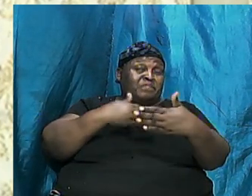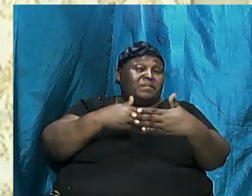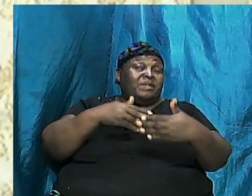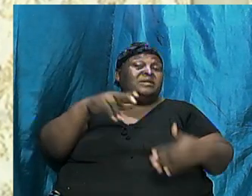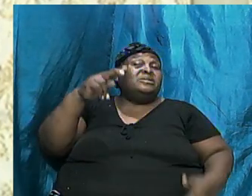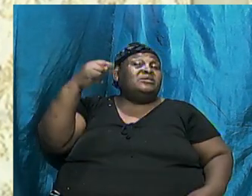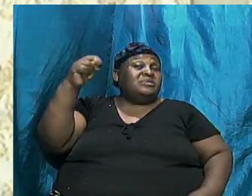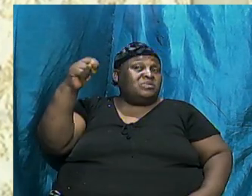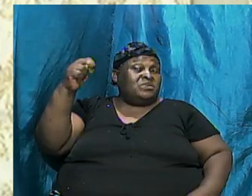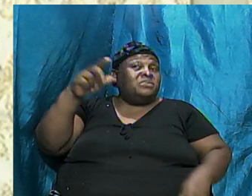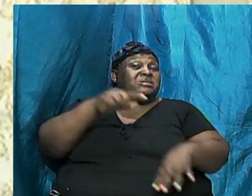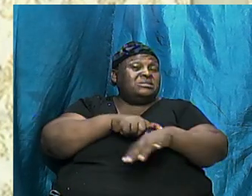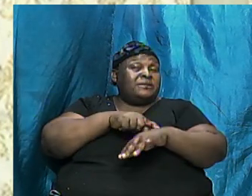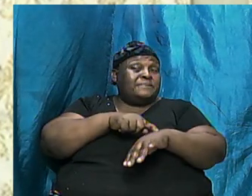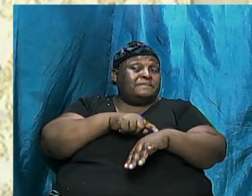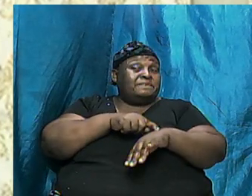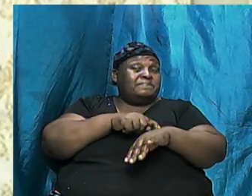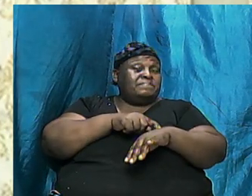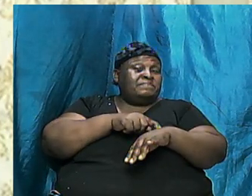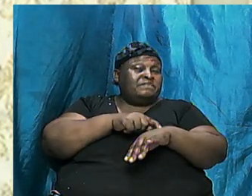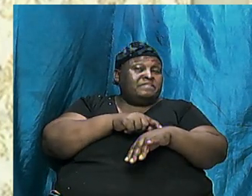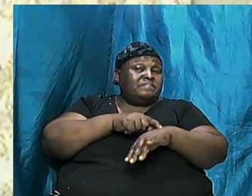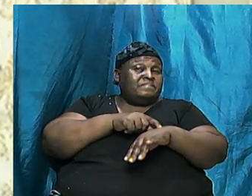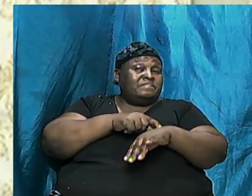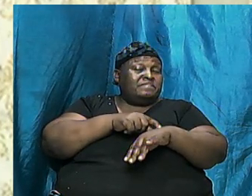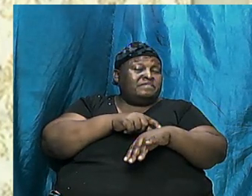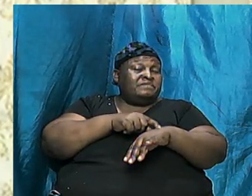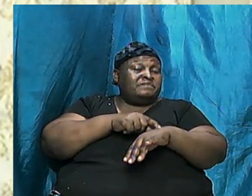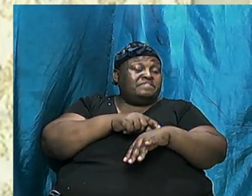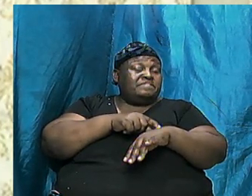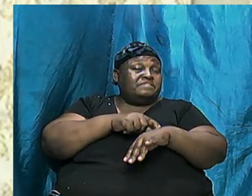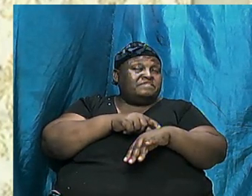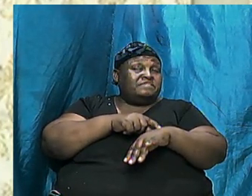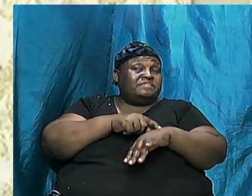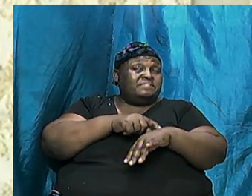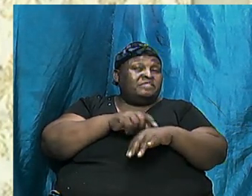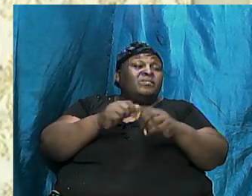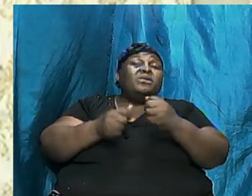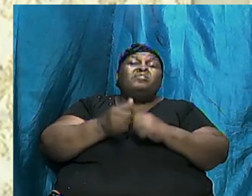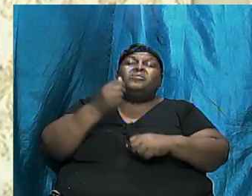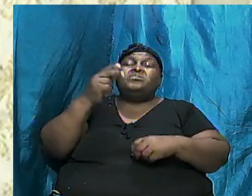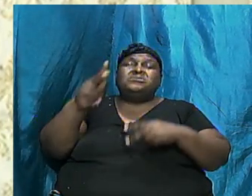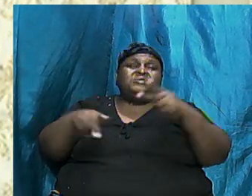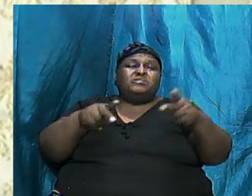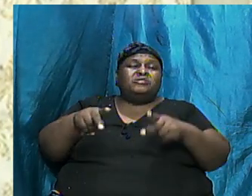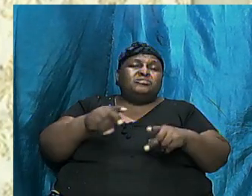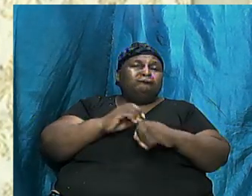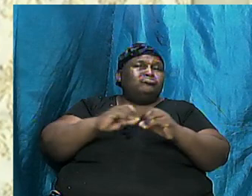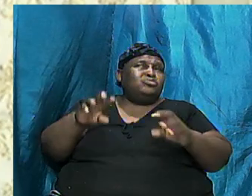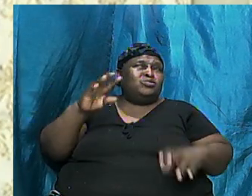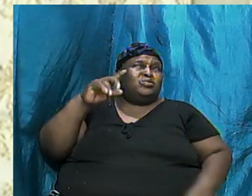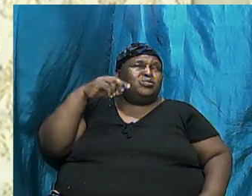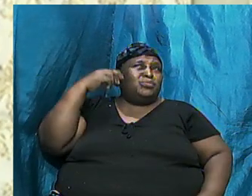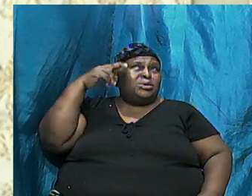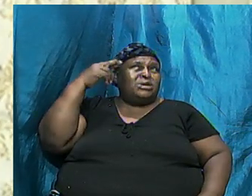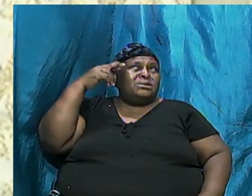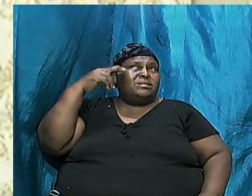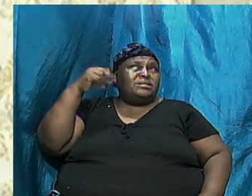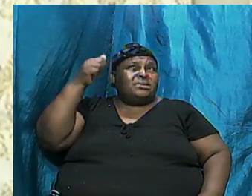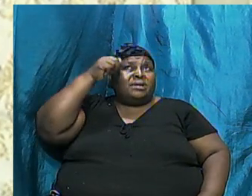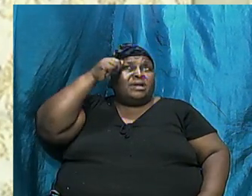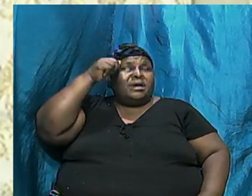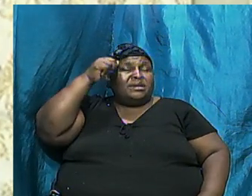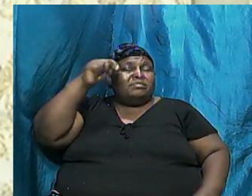Period It is Most folks Don't realize That Adam Live